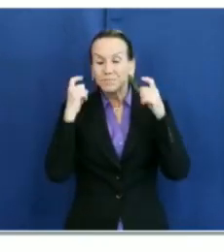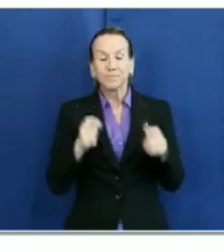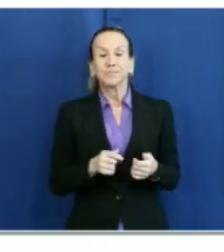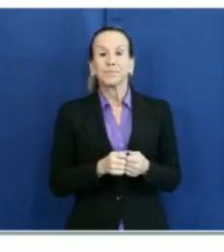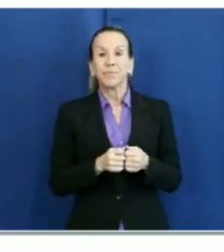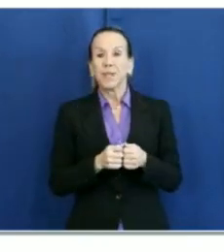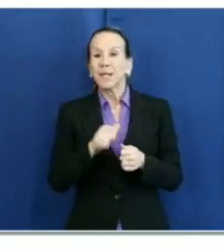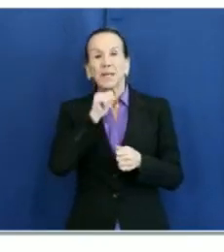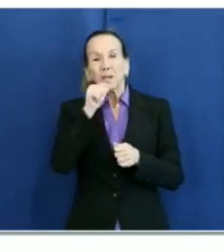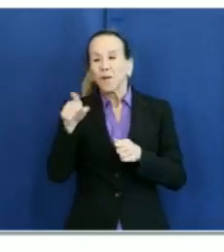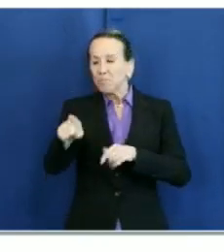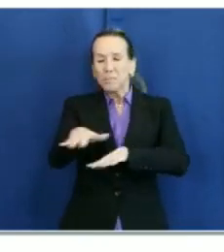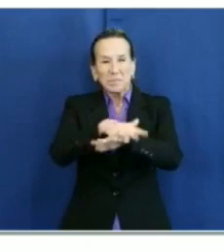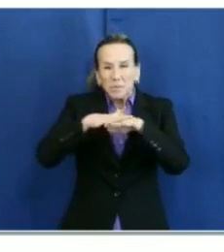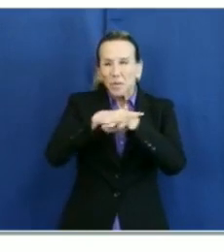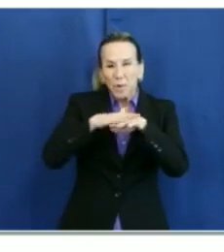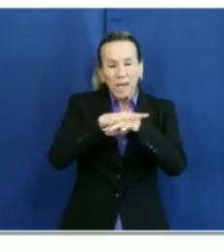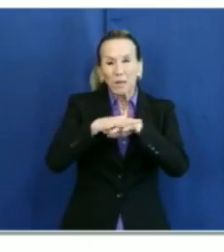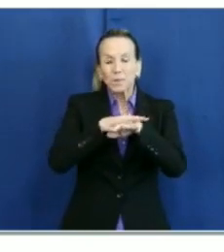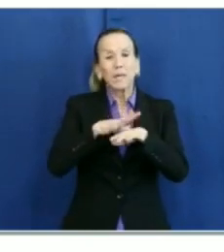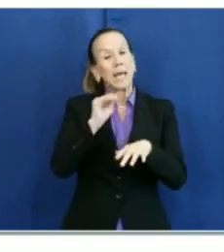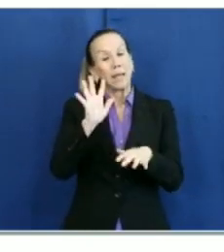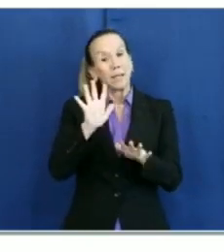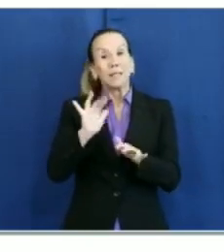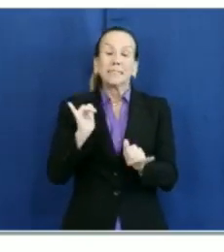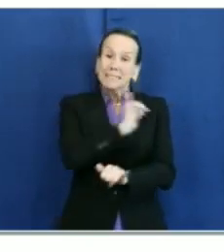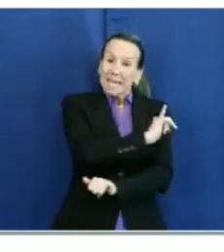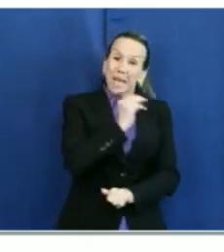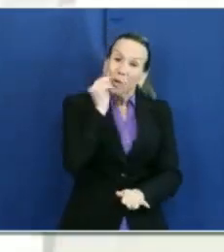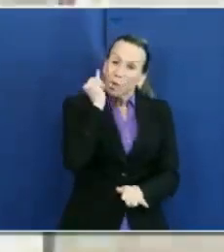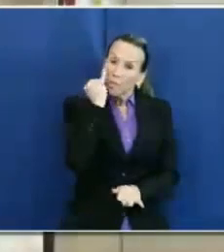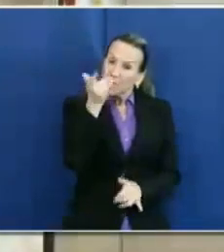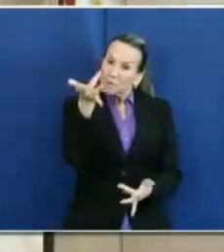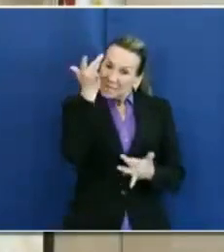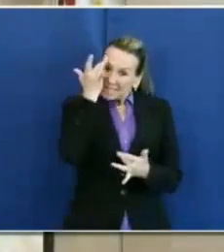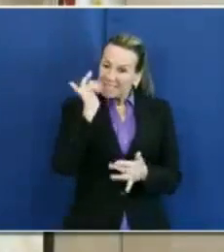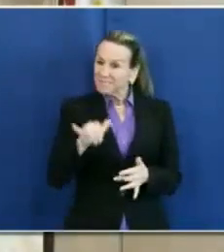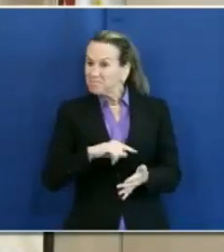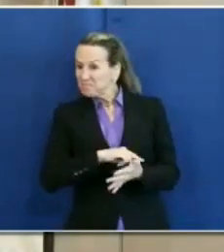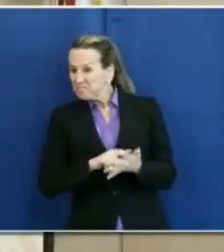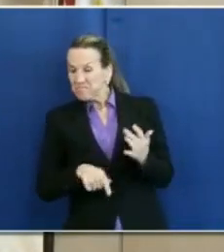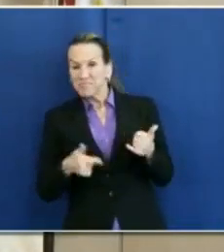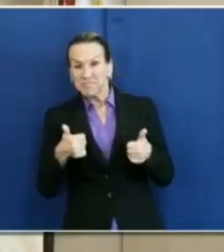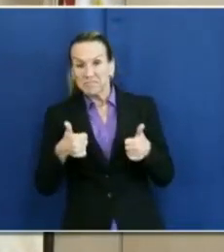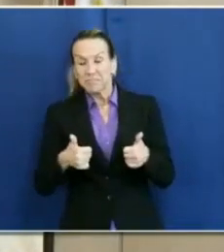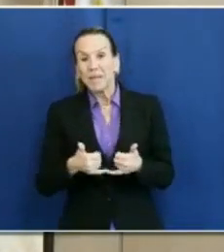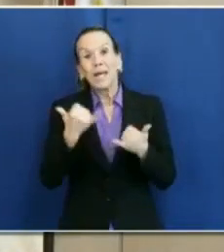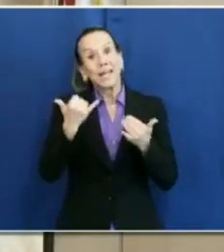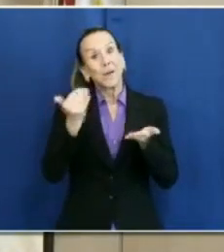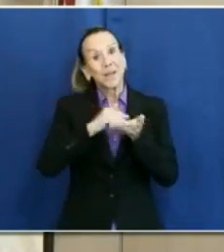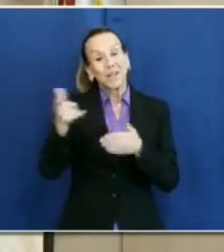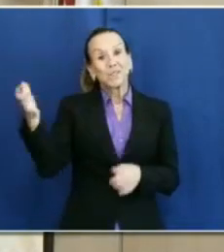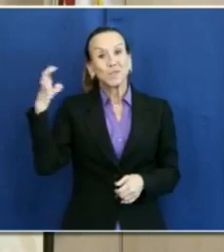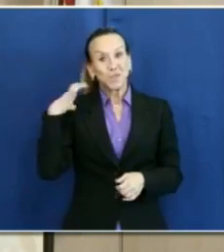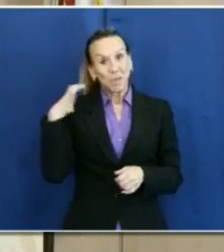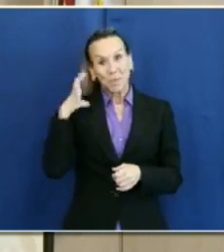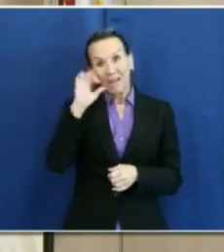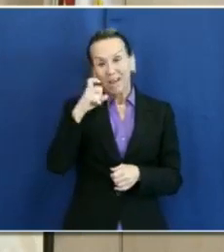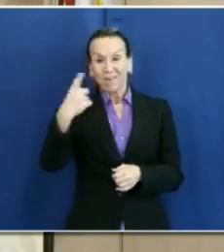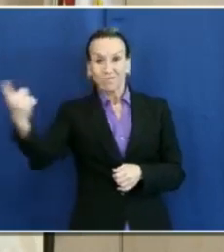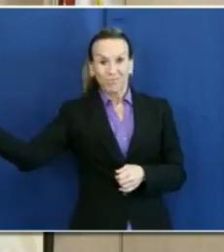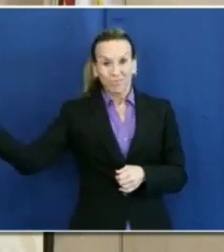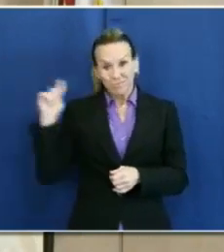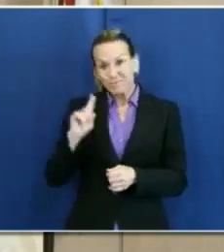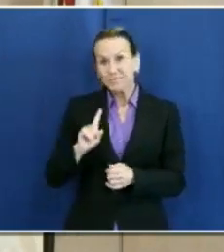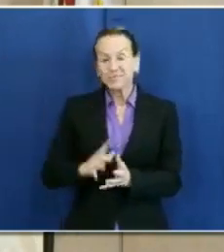avoiding crowds, and lastly, staying home if you are sick. Now, please welcome back to the podium Chairman Greg Cox. Thank